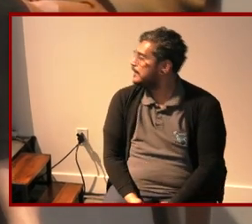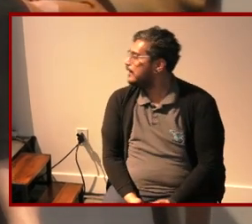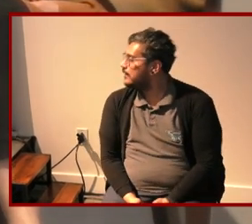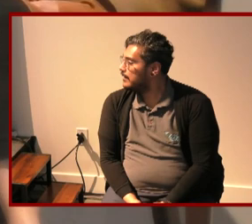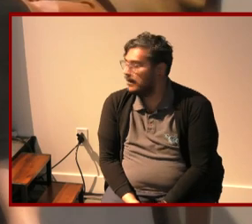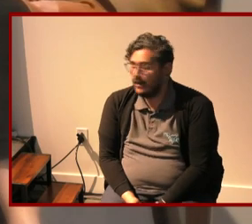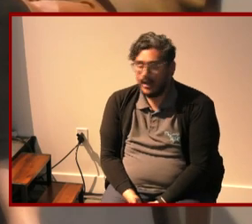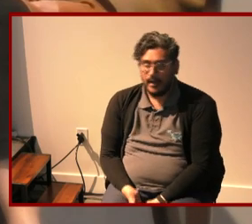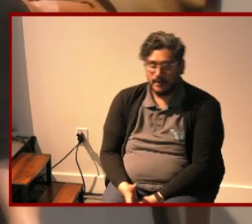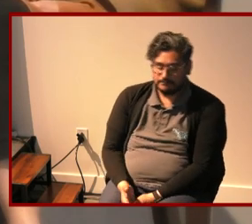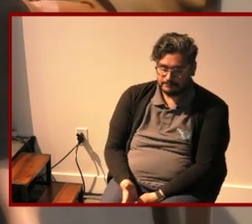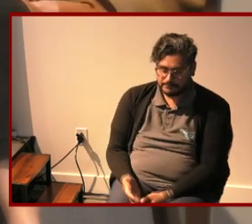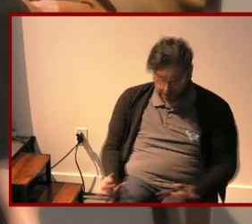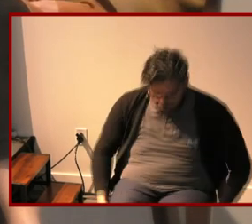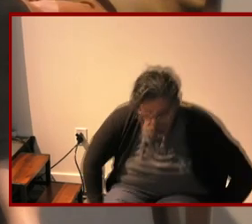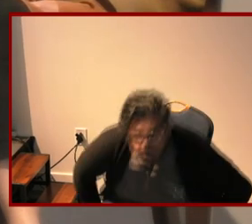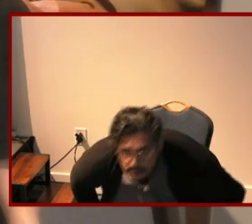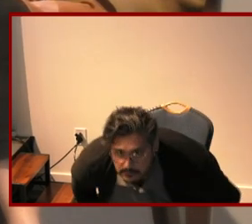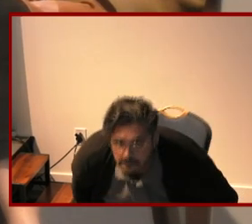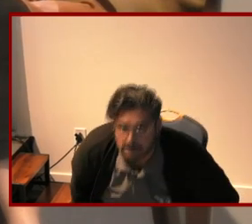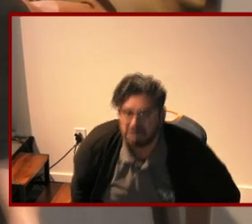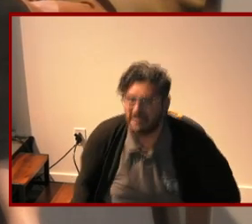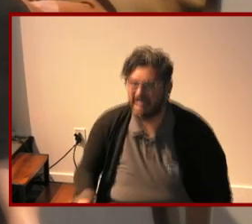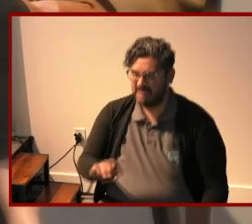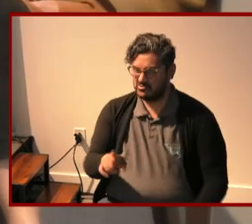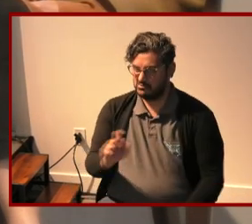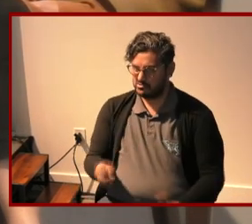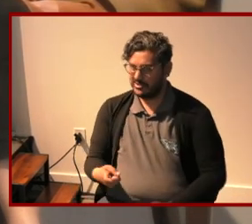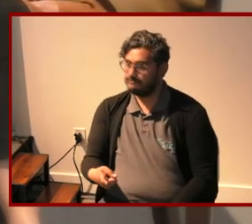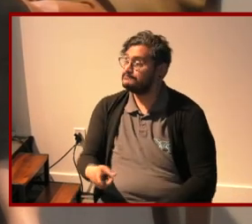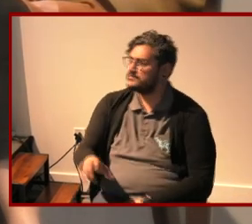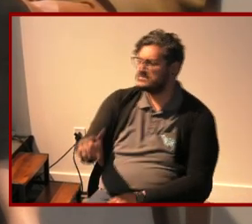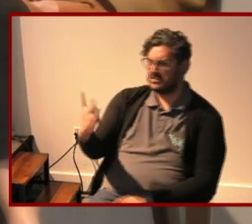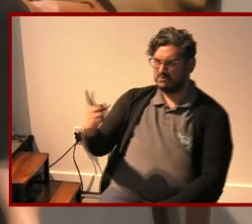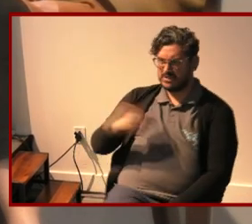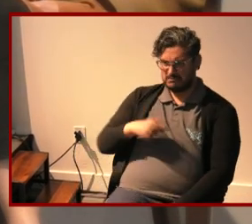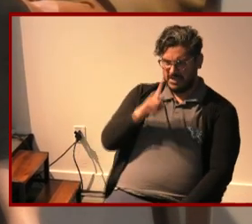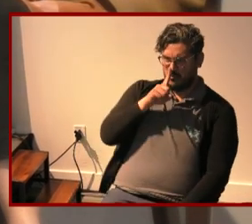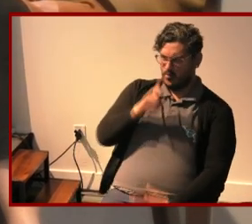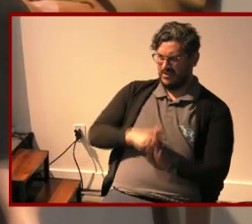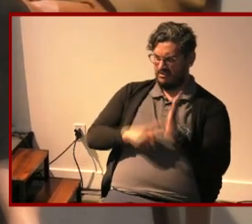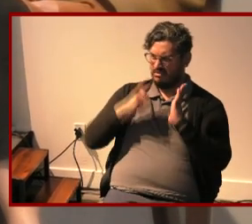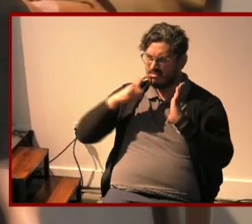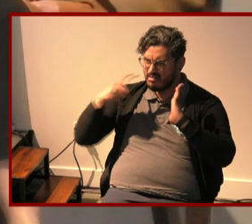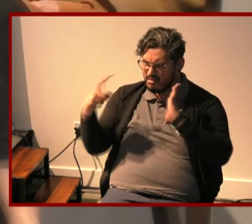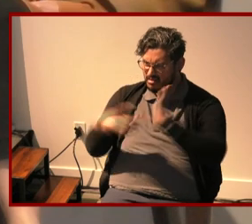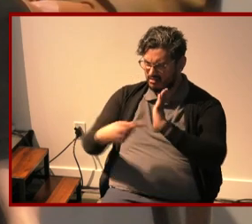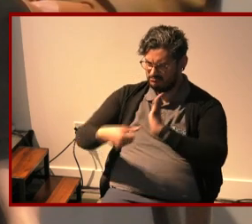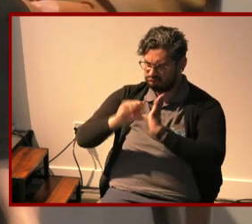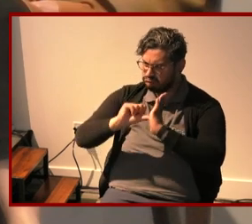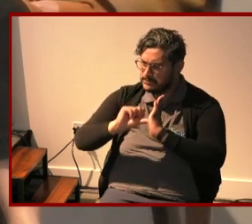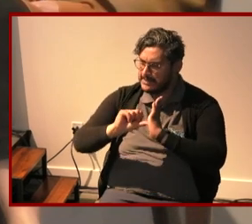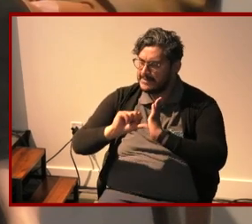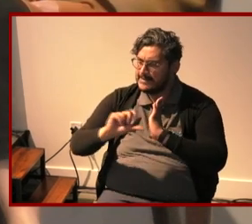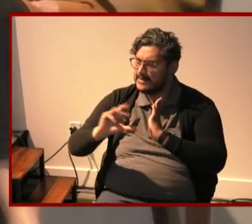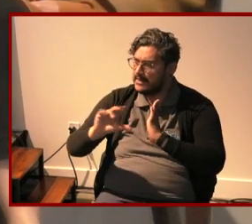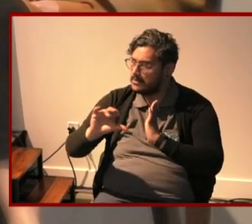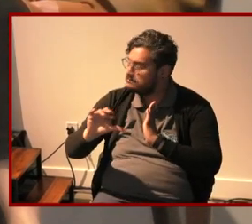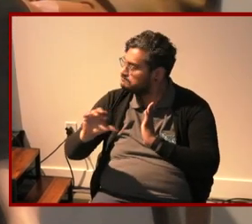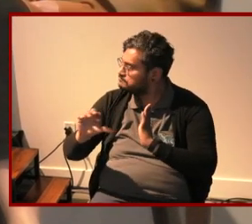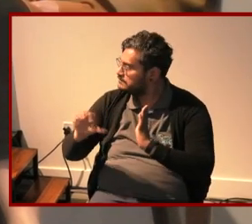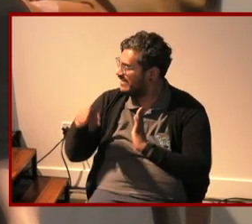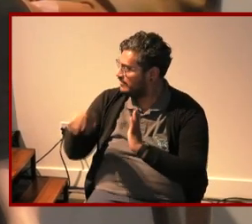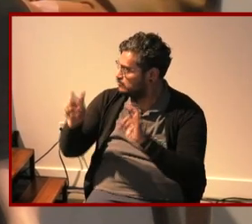and one of them that really stood out to me was this one